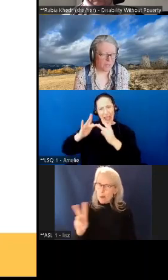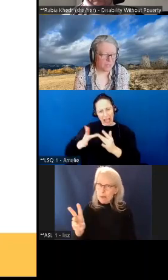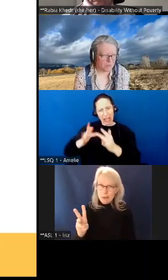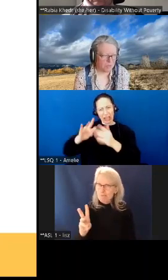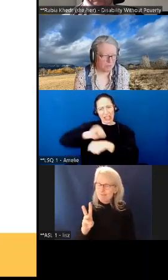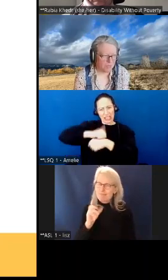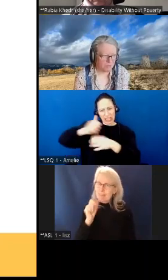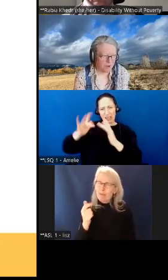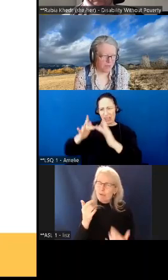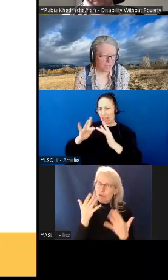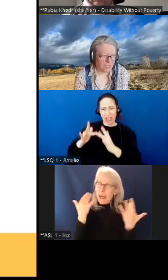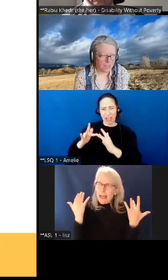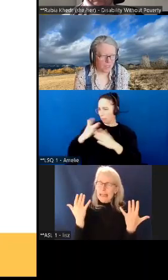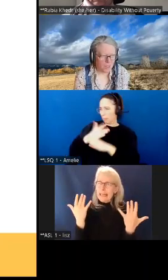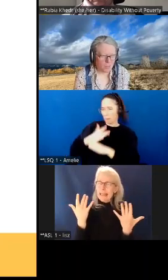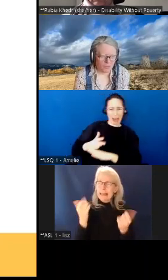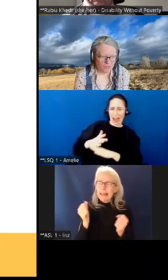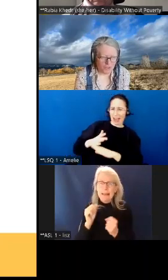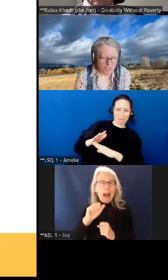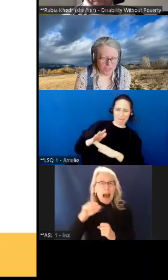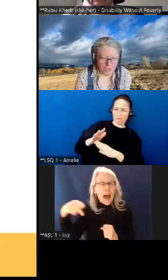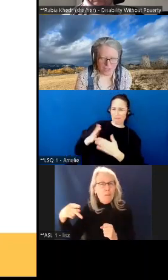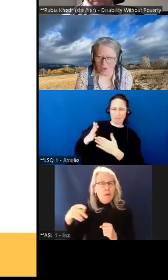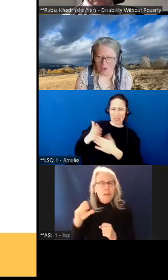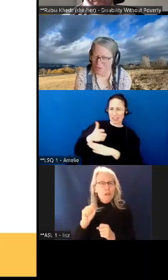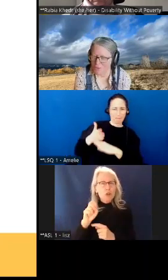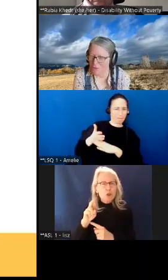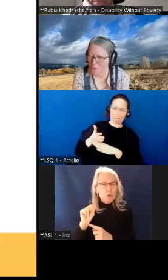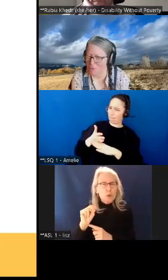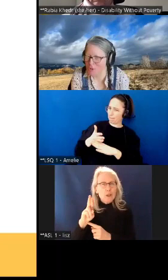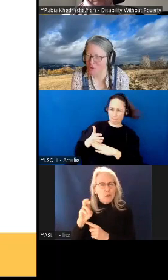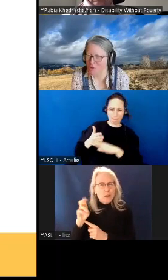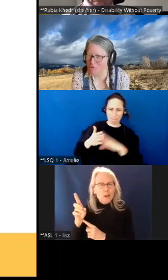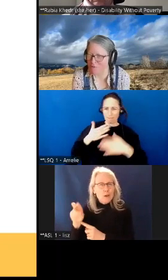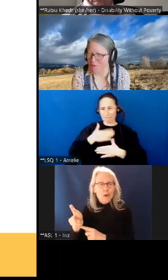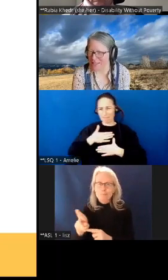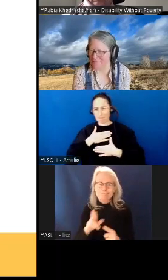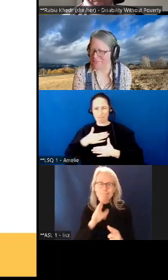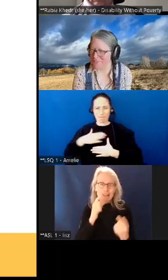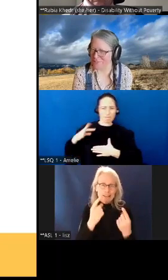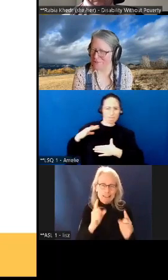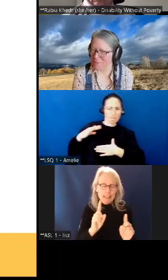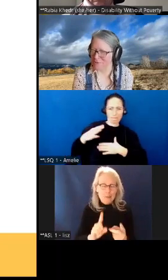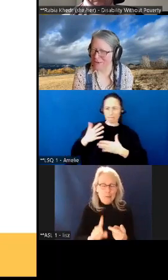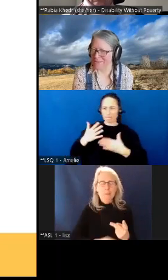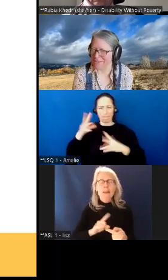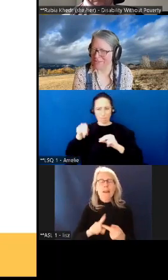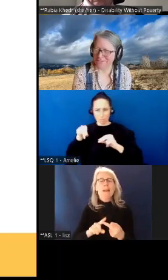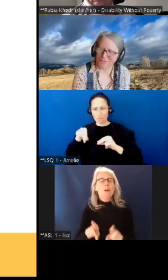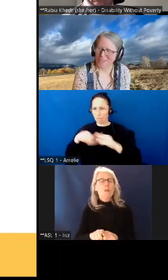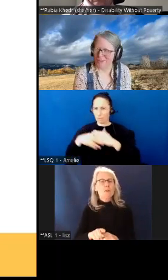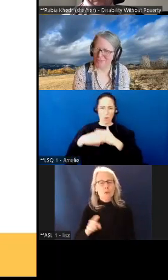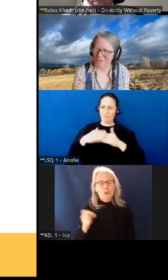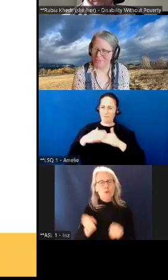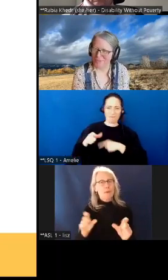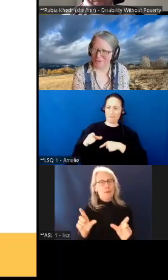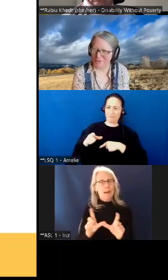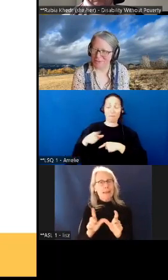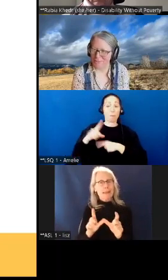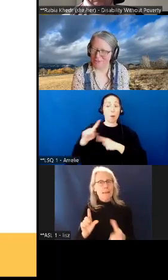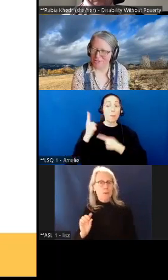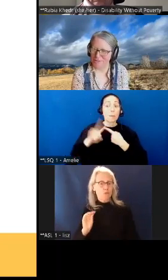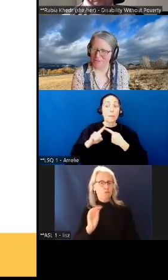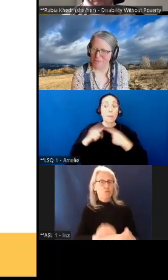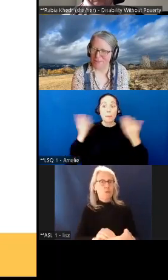always screen reader friendly but the first thing that you had to do was put your driver's license number in to sort of you know prove